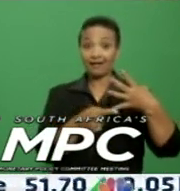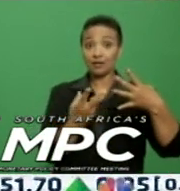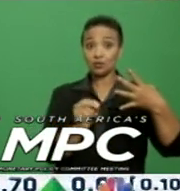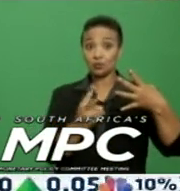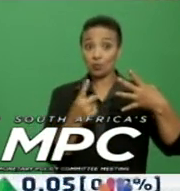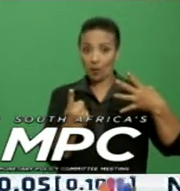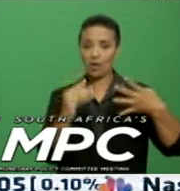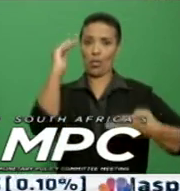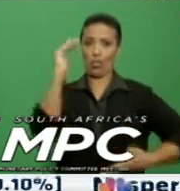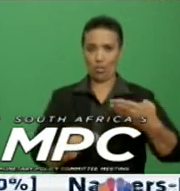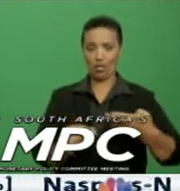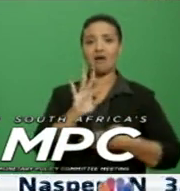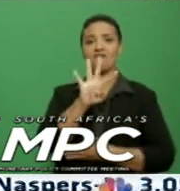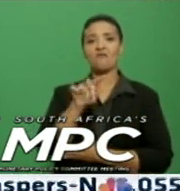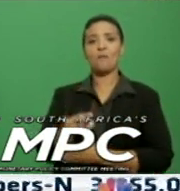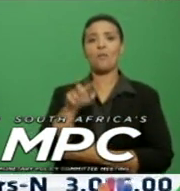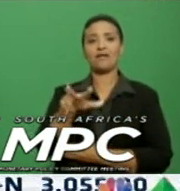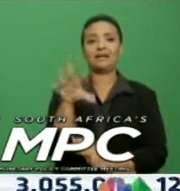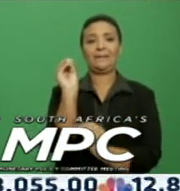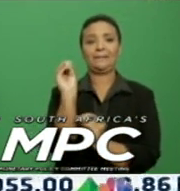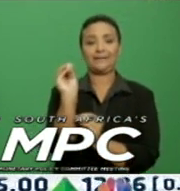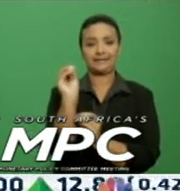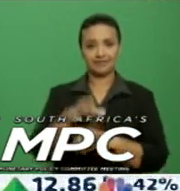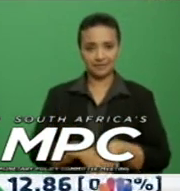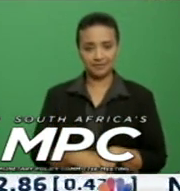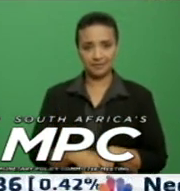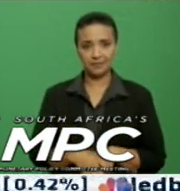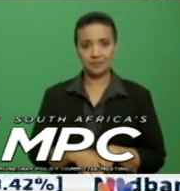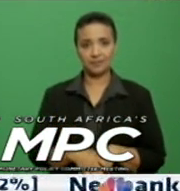4.8% in 2021.